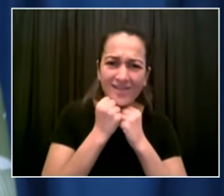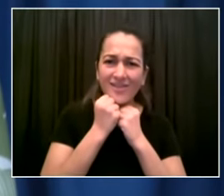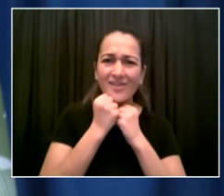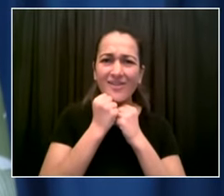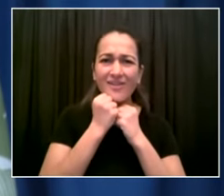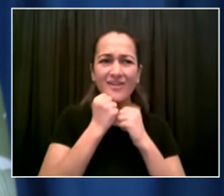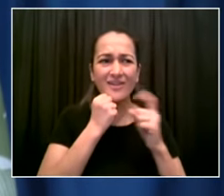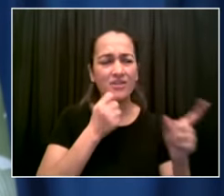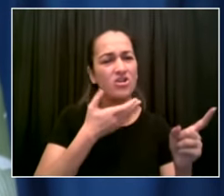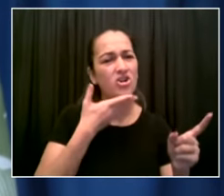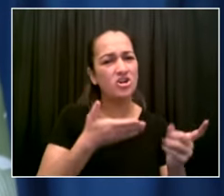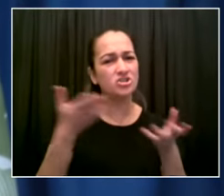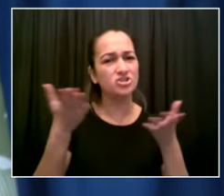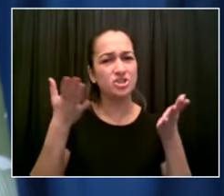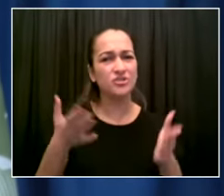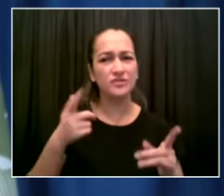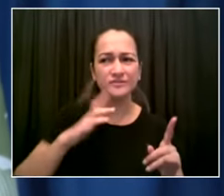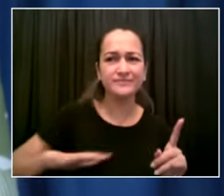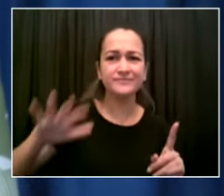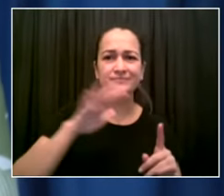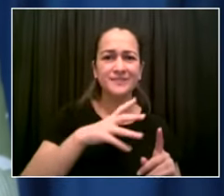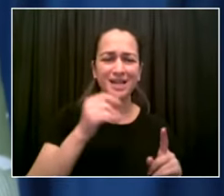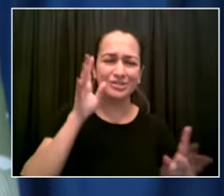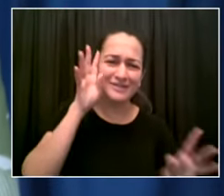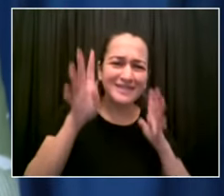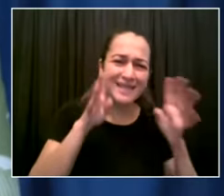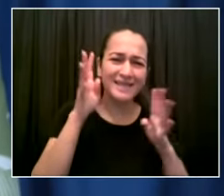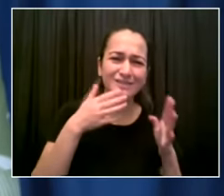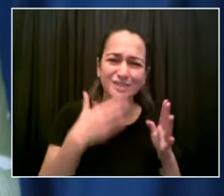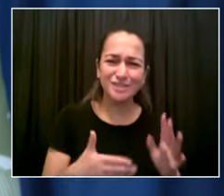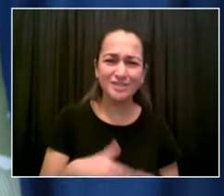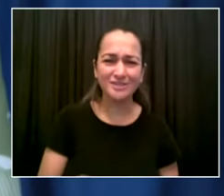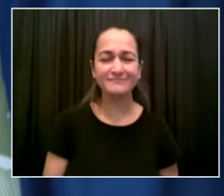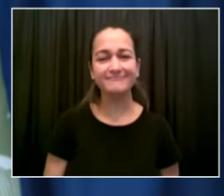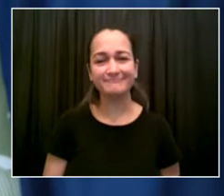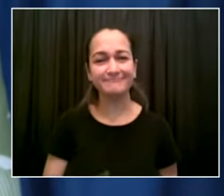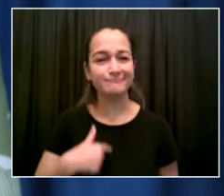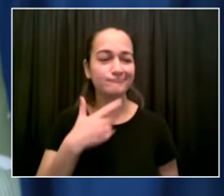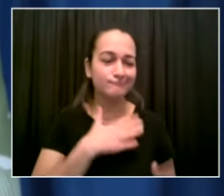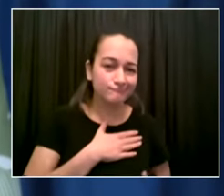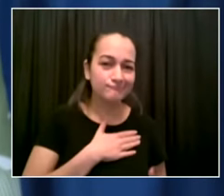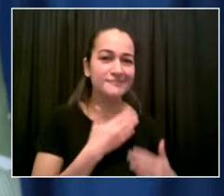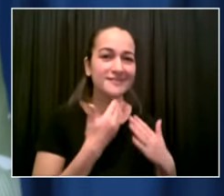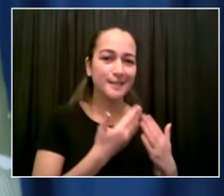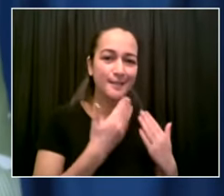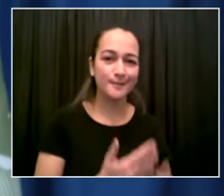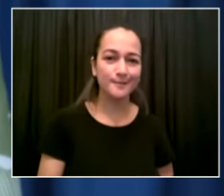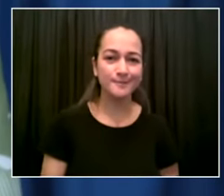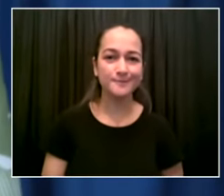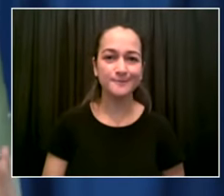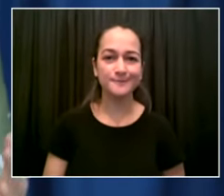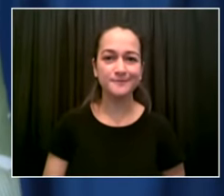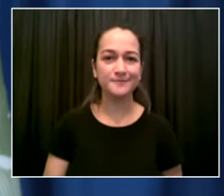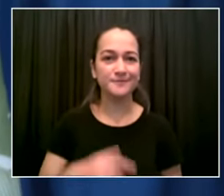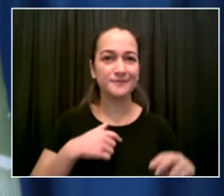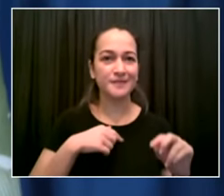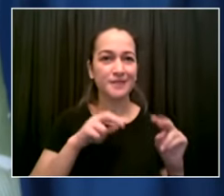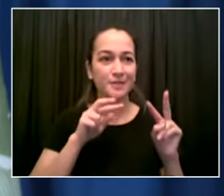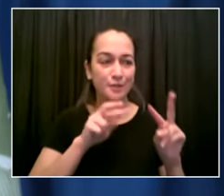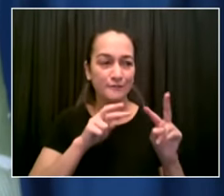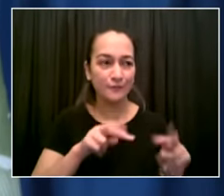we're going to have some wonderful institutions in this borough that are going to help uh staten islanders in their most um